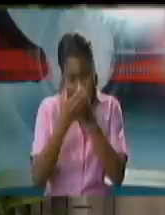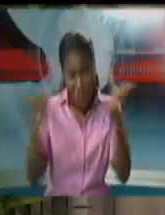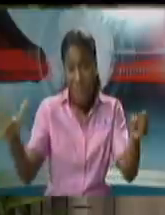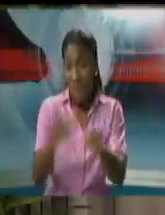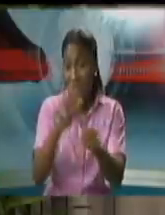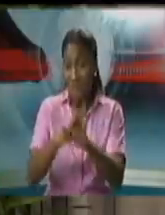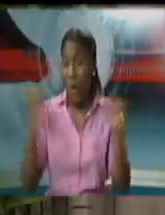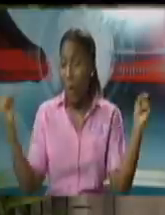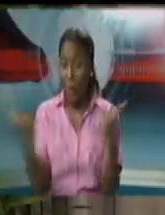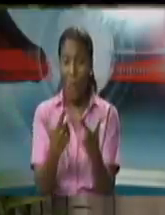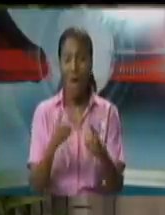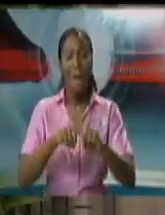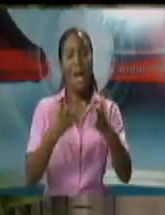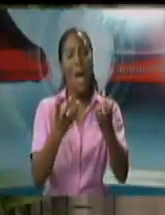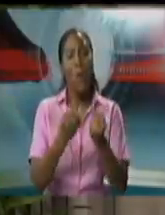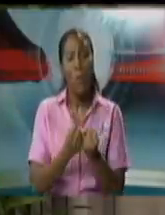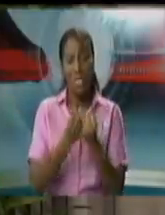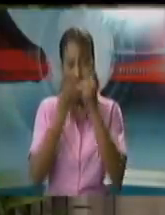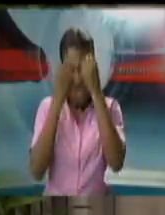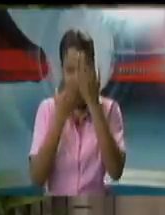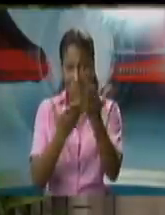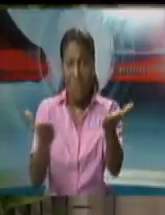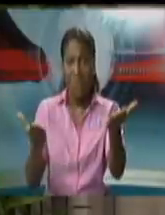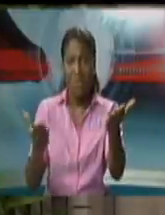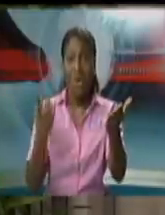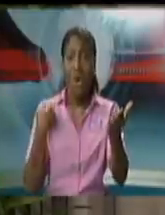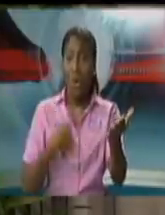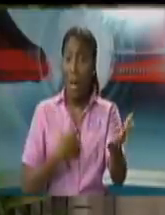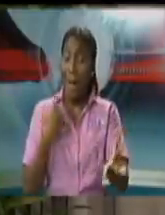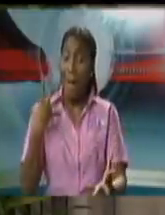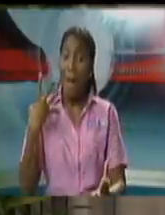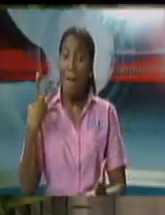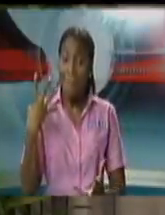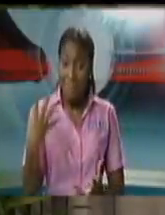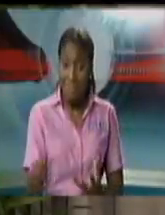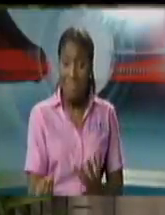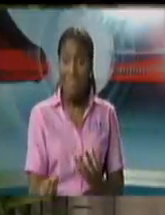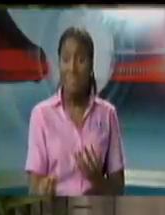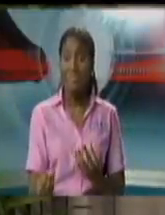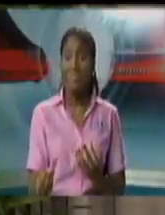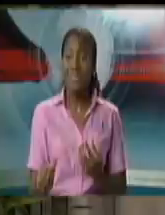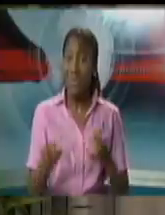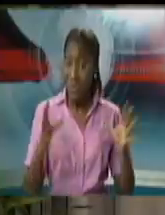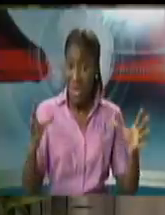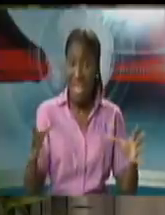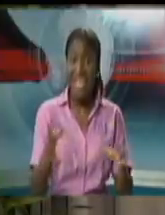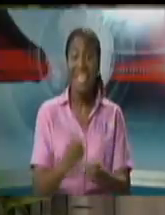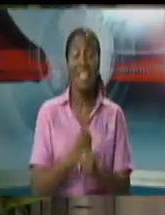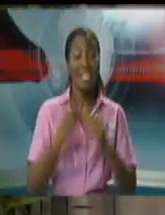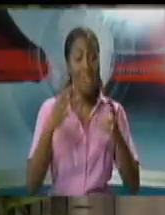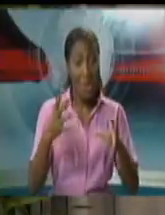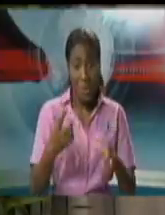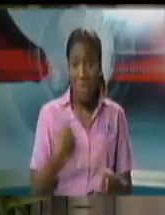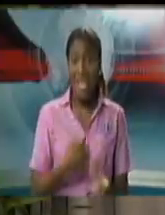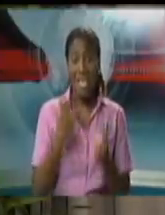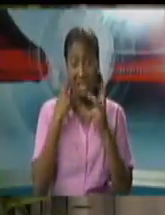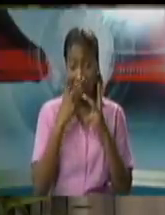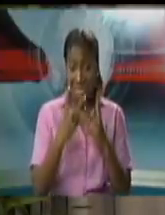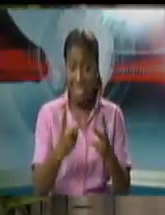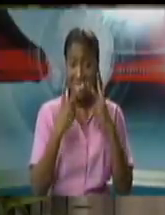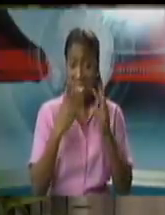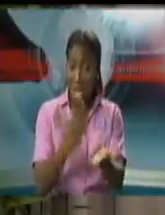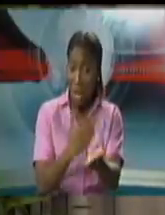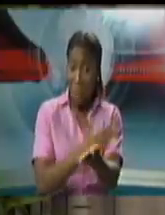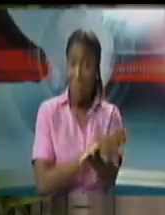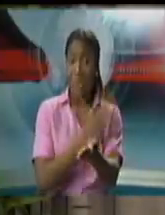I just want to assure you that we are purchasing the reward of a significant amount of work that we as a government put into